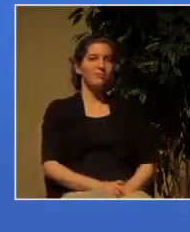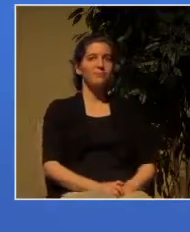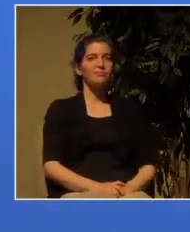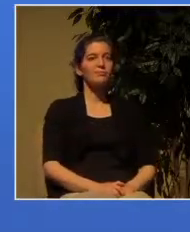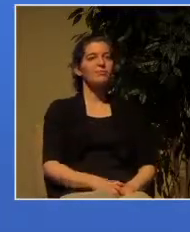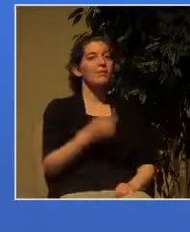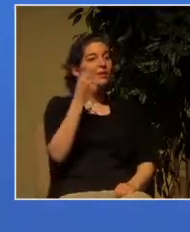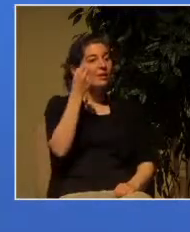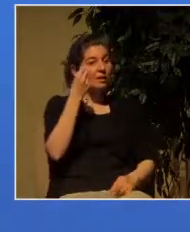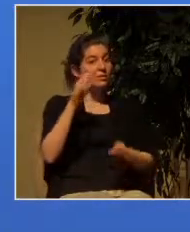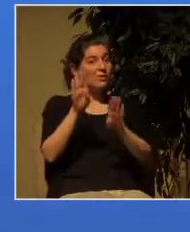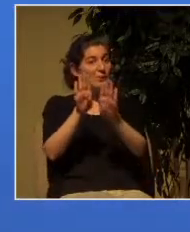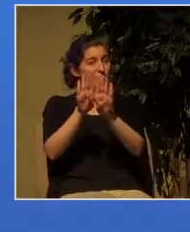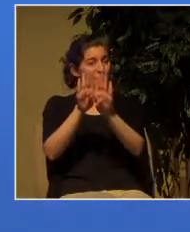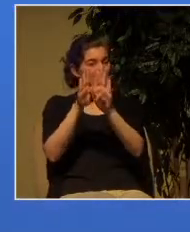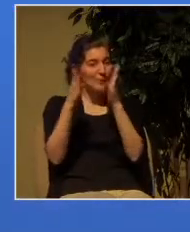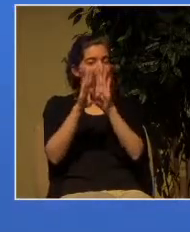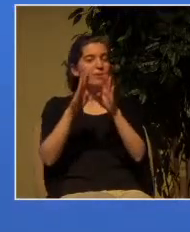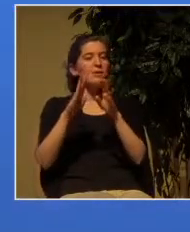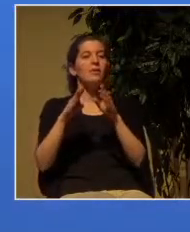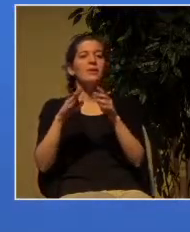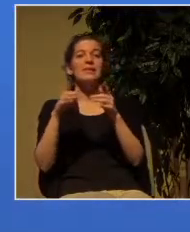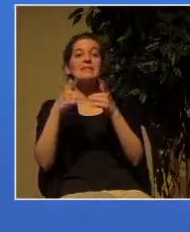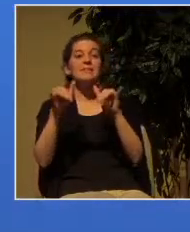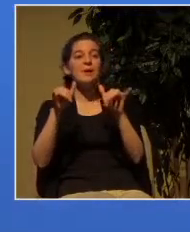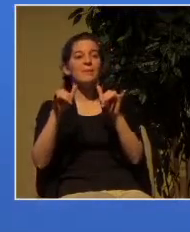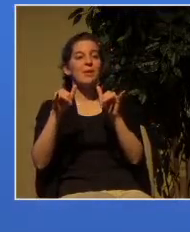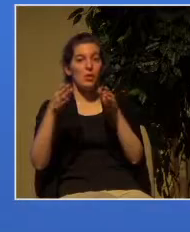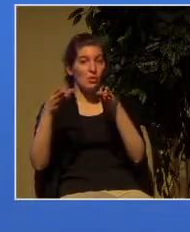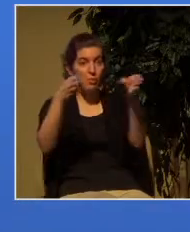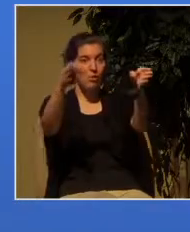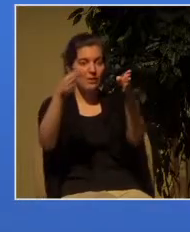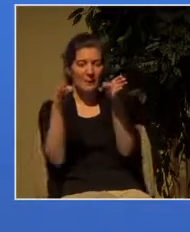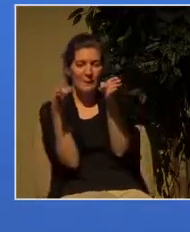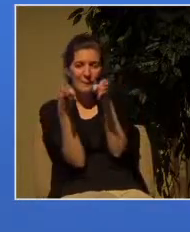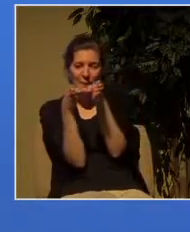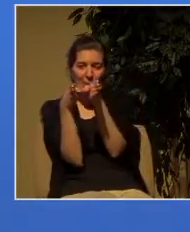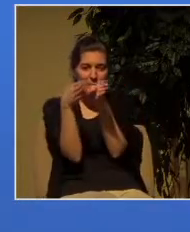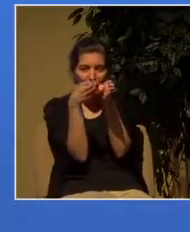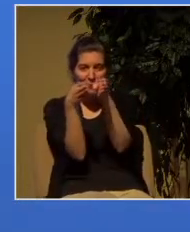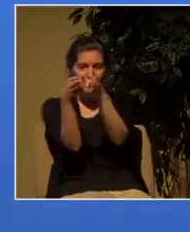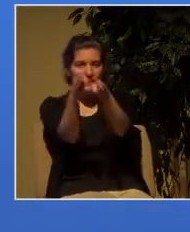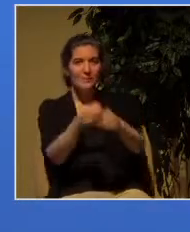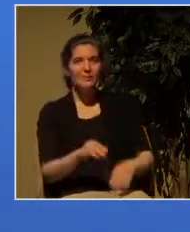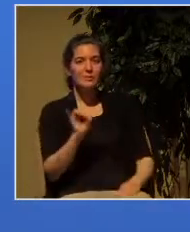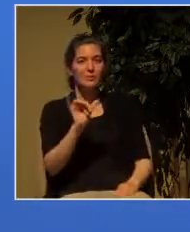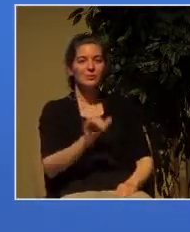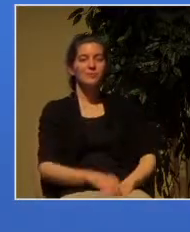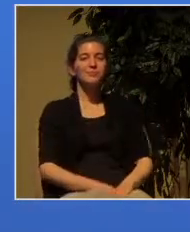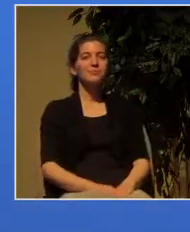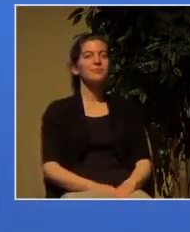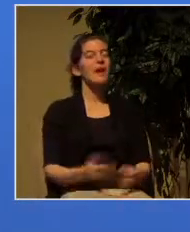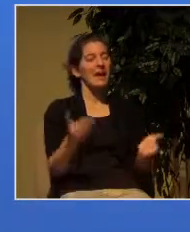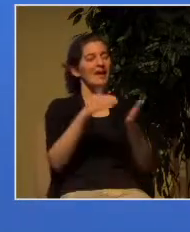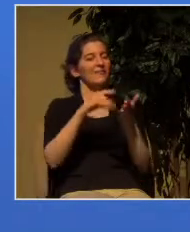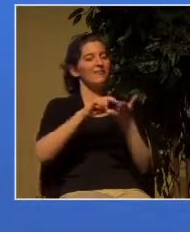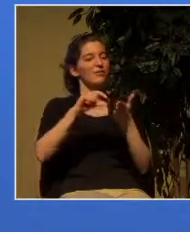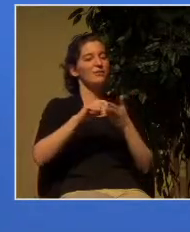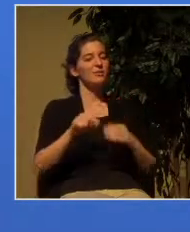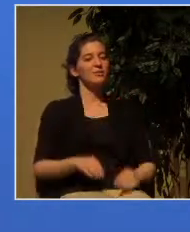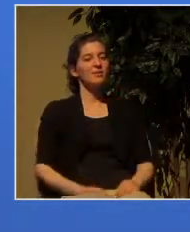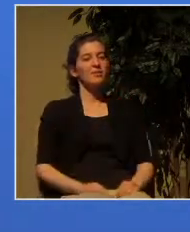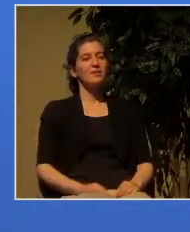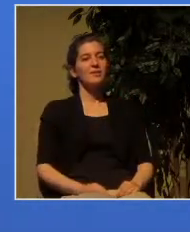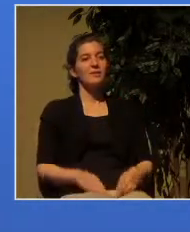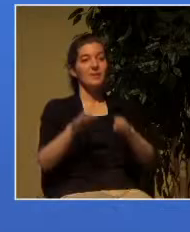the road is narrow as well and the verse again small is the gate